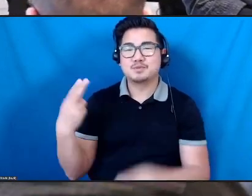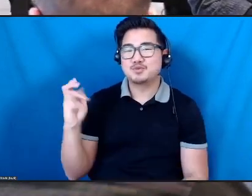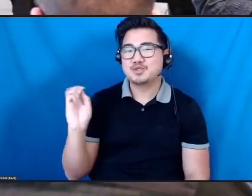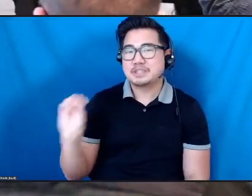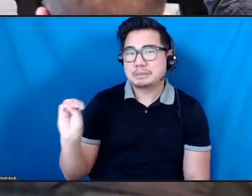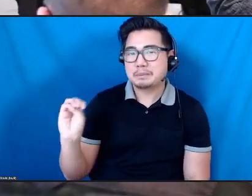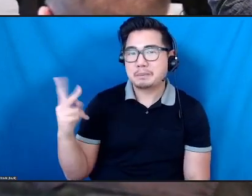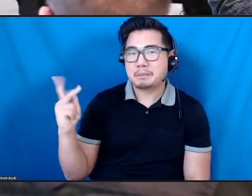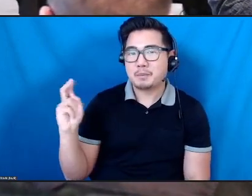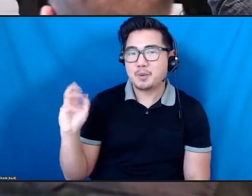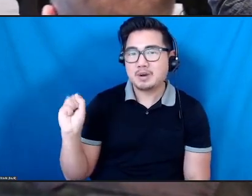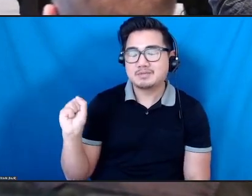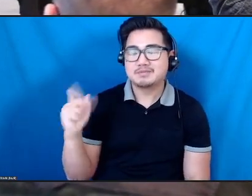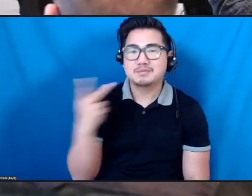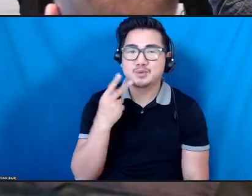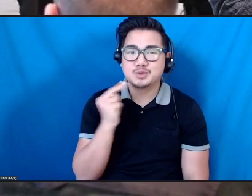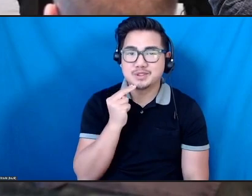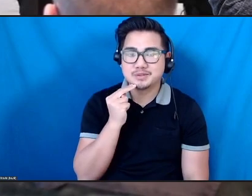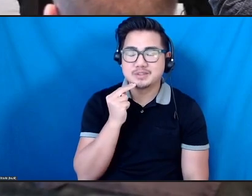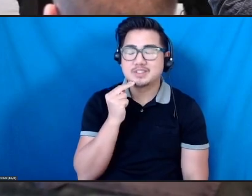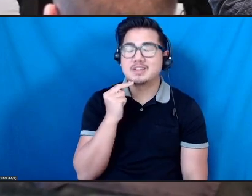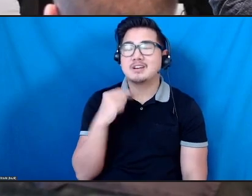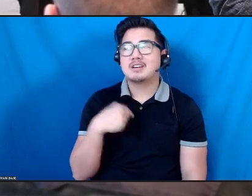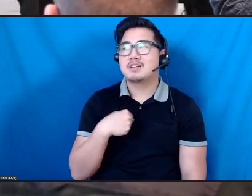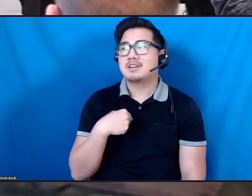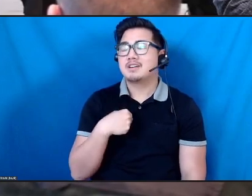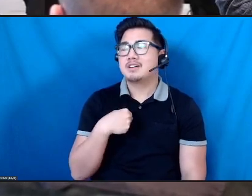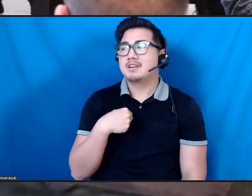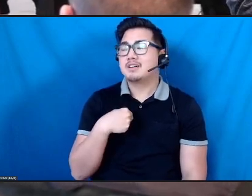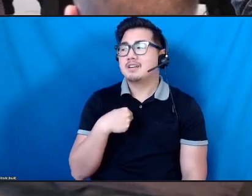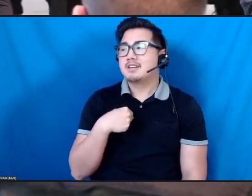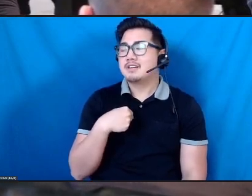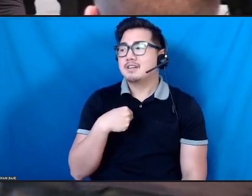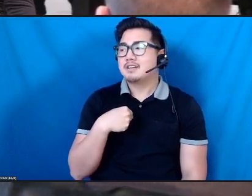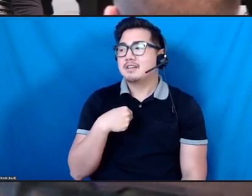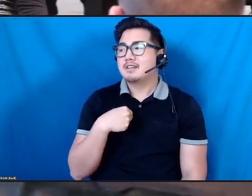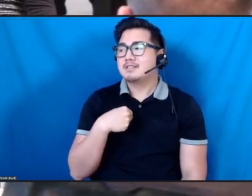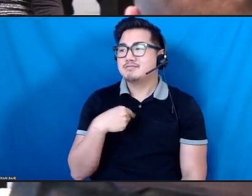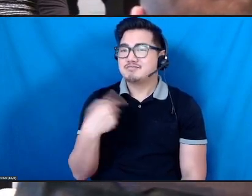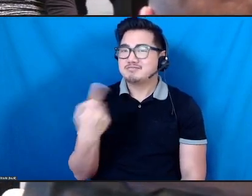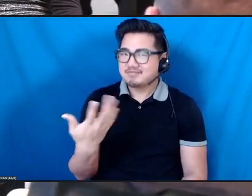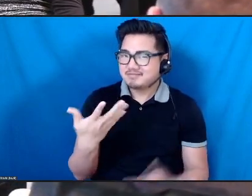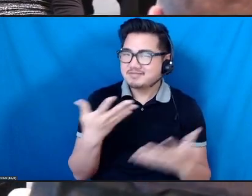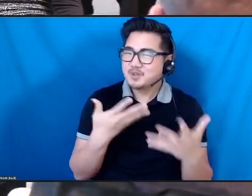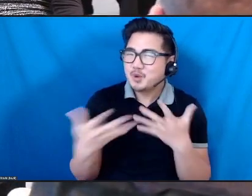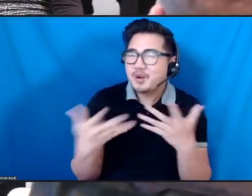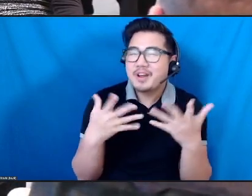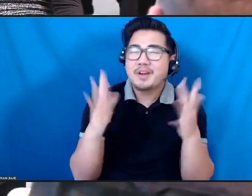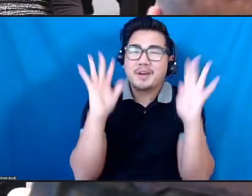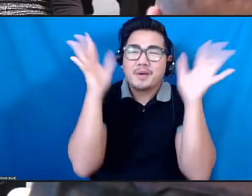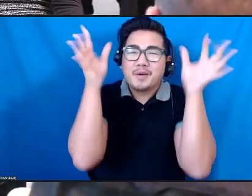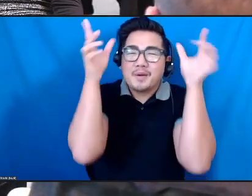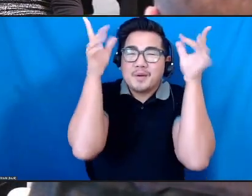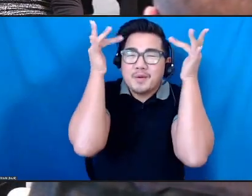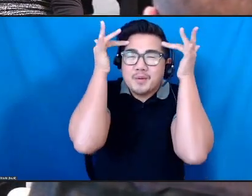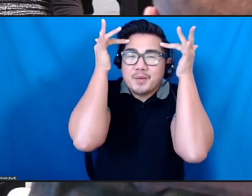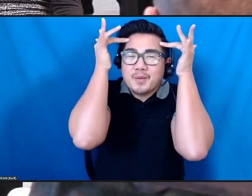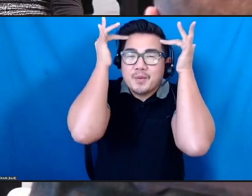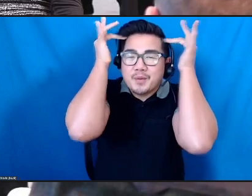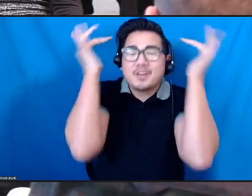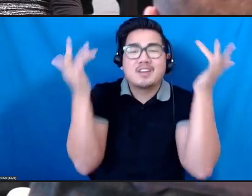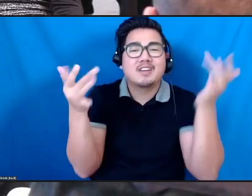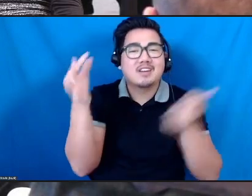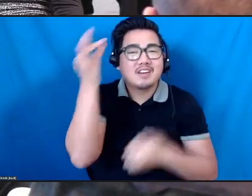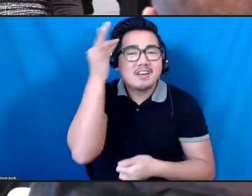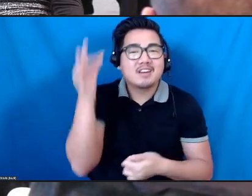I am, have graying, thinning hair, glasses, a black jacket, and